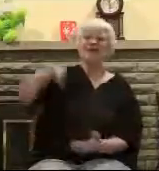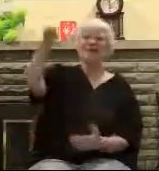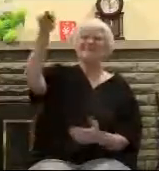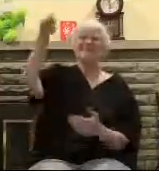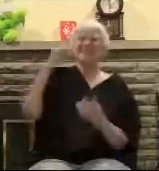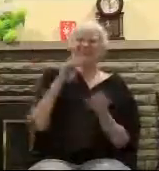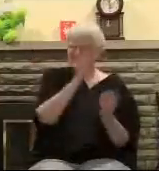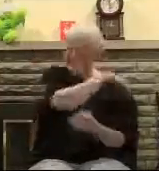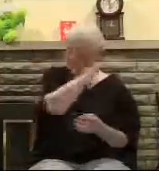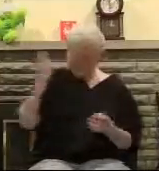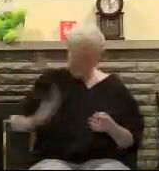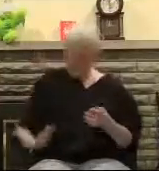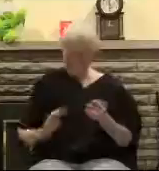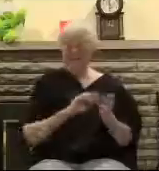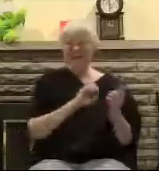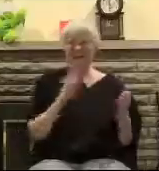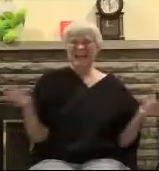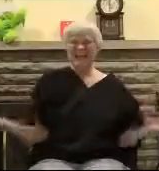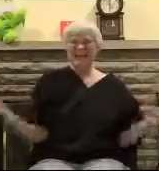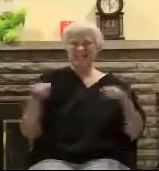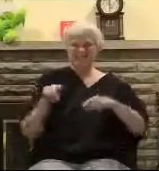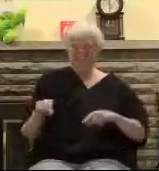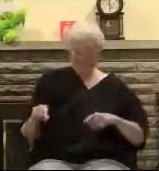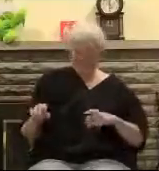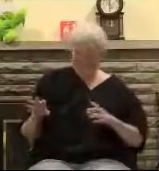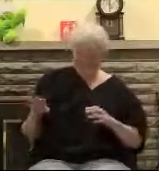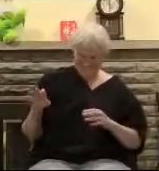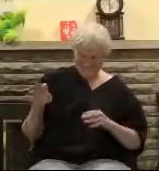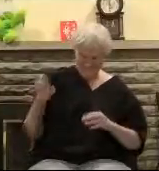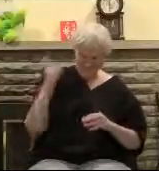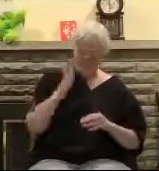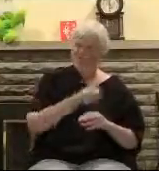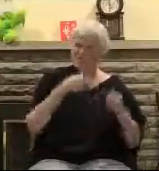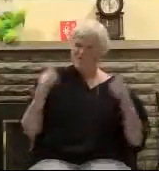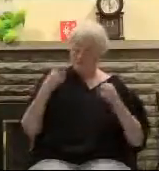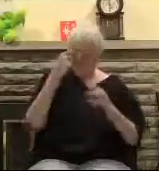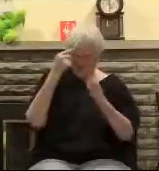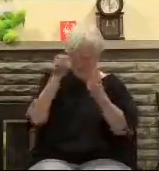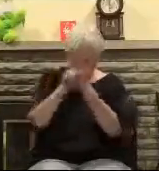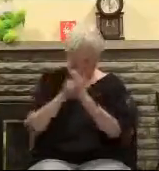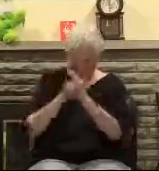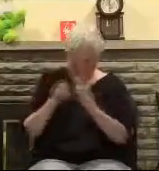It's a real place. Brother Mike Kaler can tell you he's been there. Come walking out of it. We got pictures.